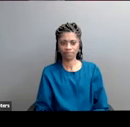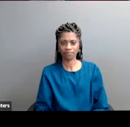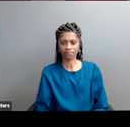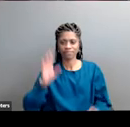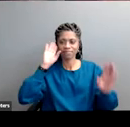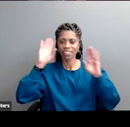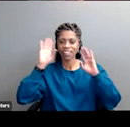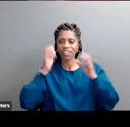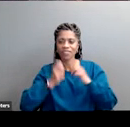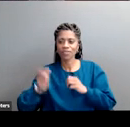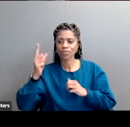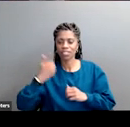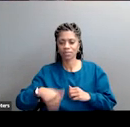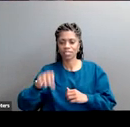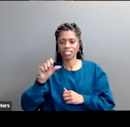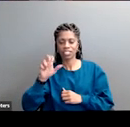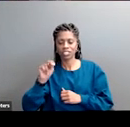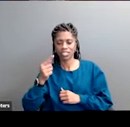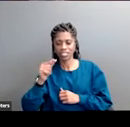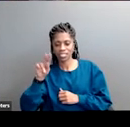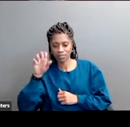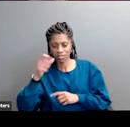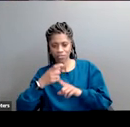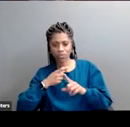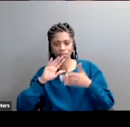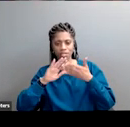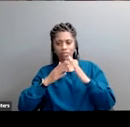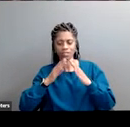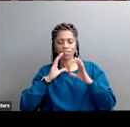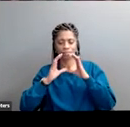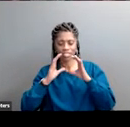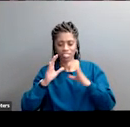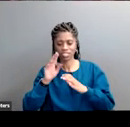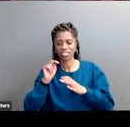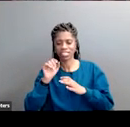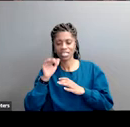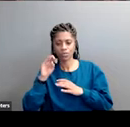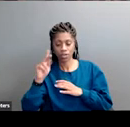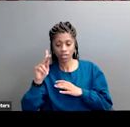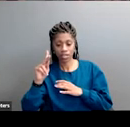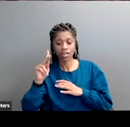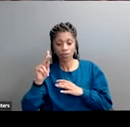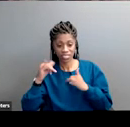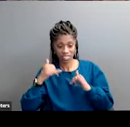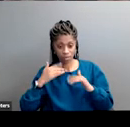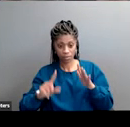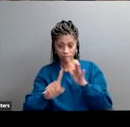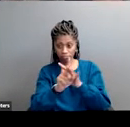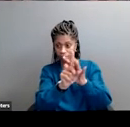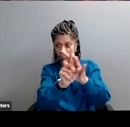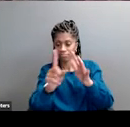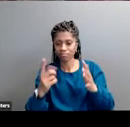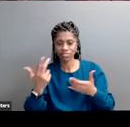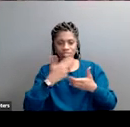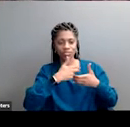hey everybody it's sean gibbons from the communications network welcome hopefully you are in the right spot many folks still coming into the room uh